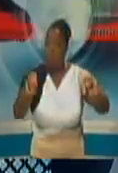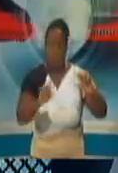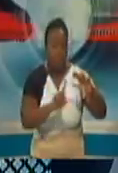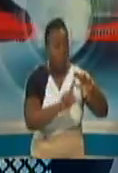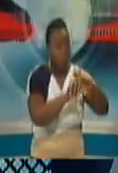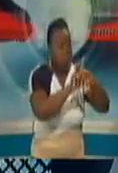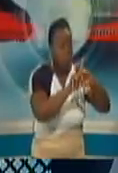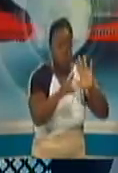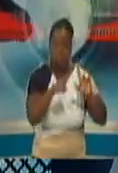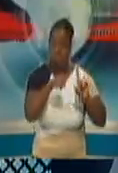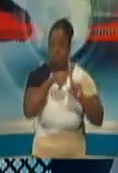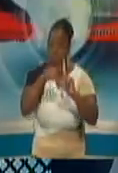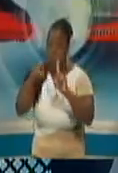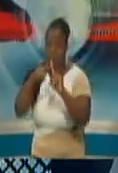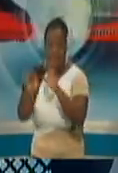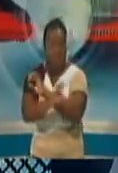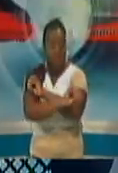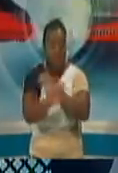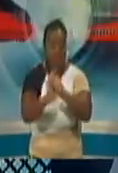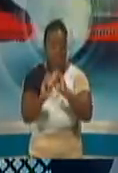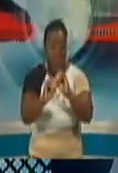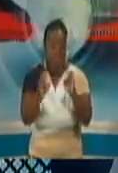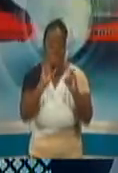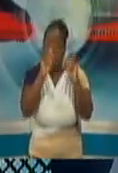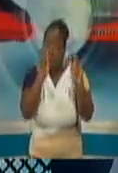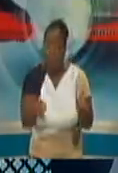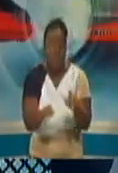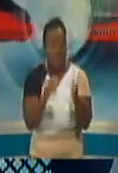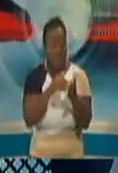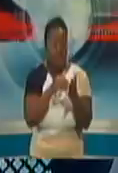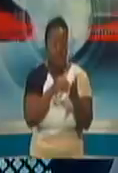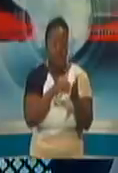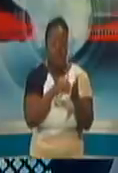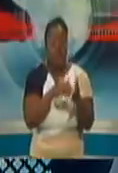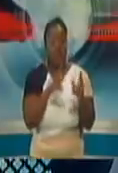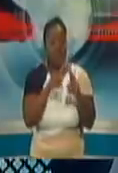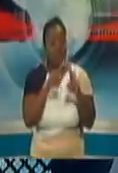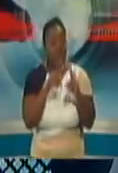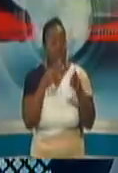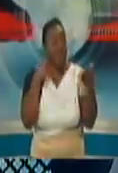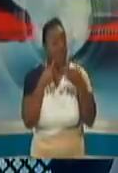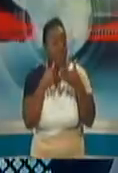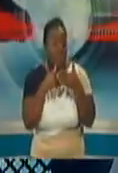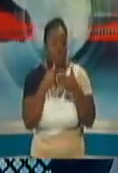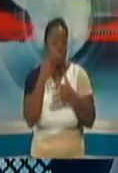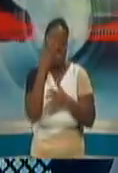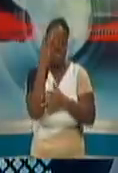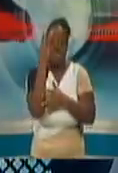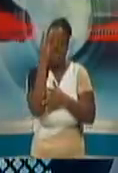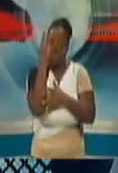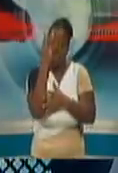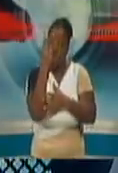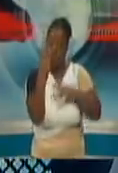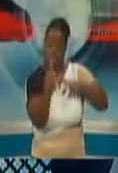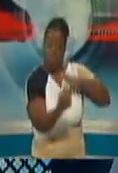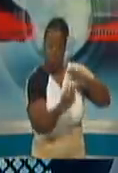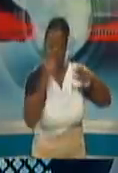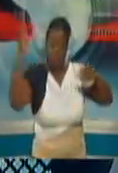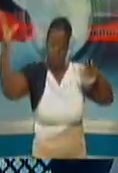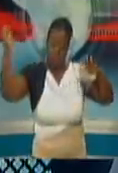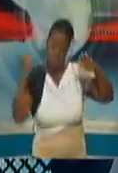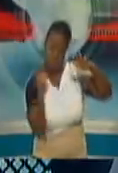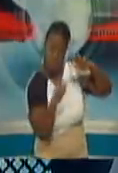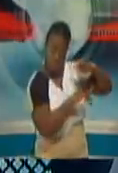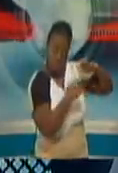positive case since there. That is going very close to now two incubation periods in length. So I think we are